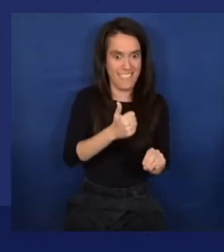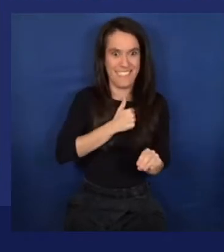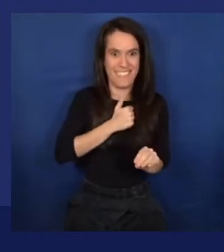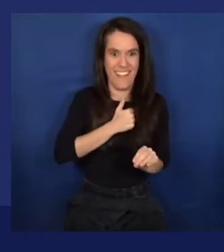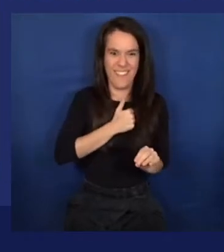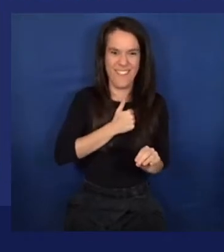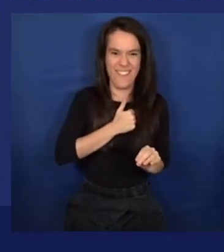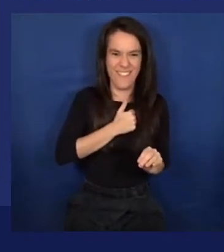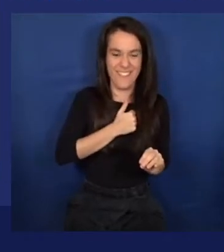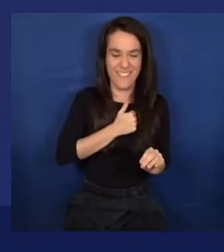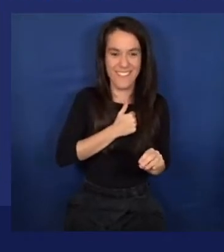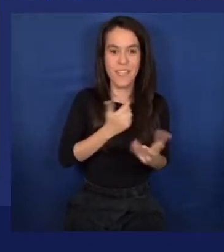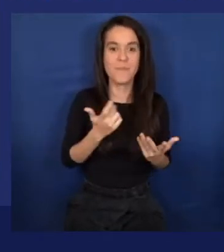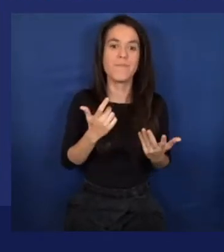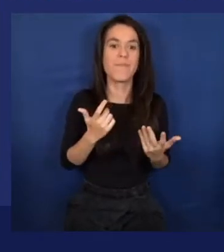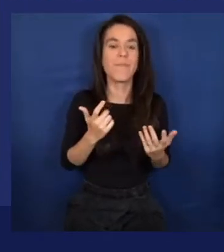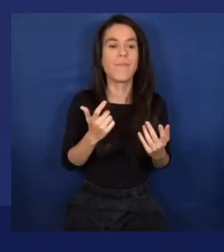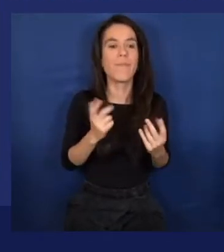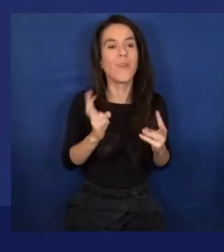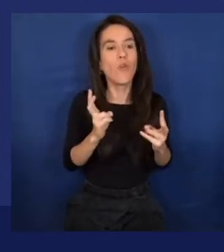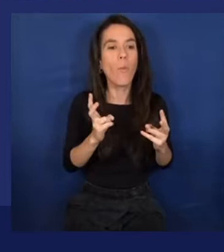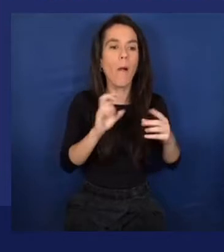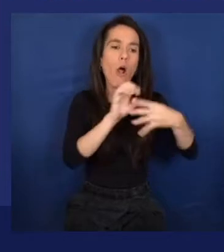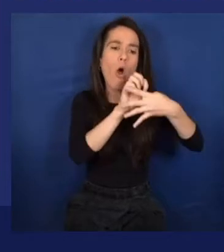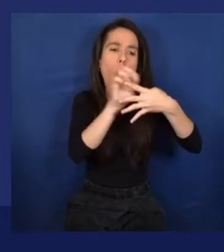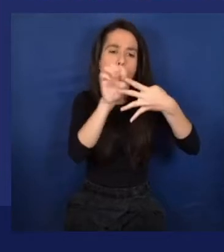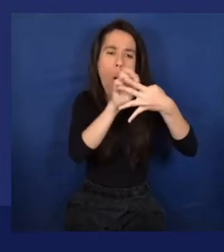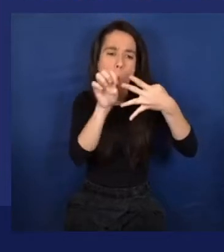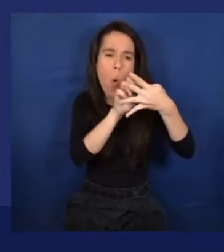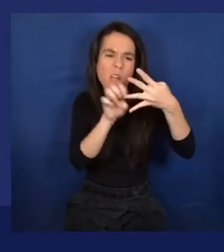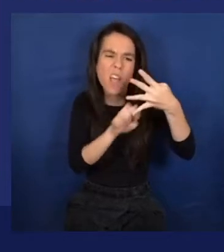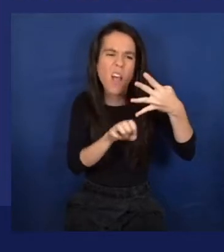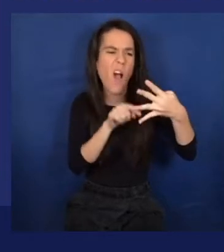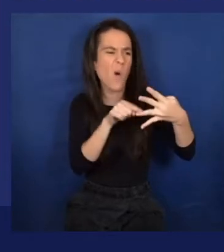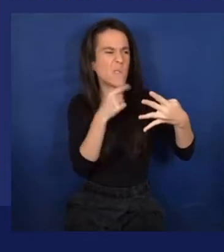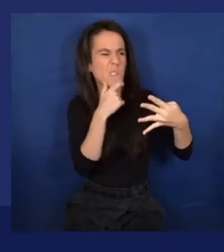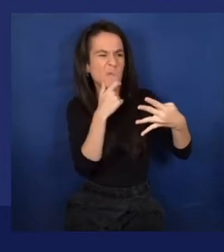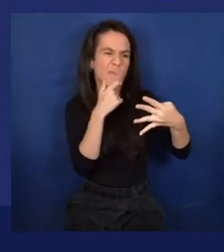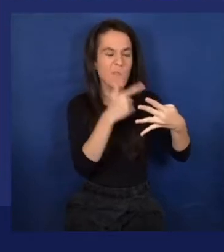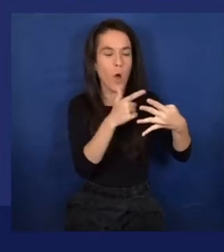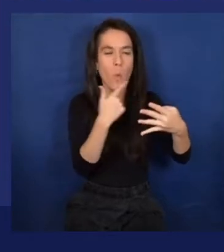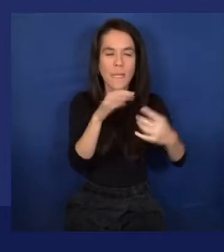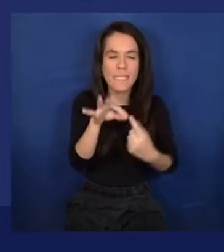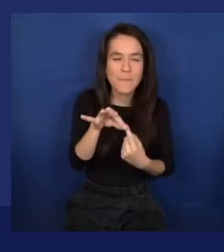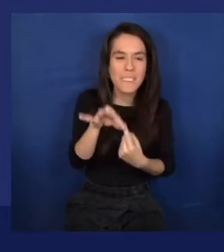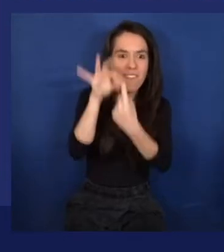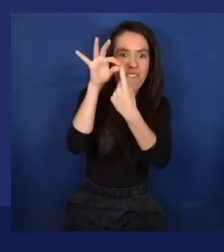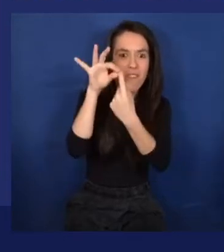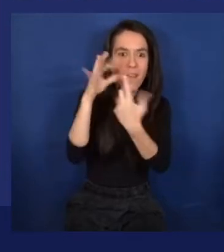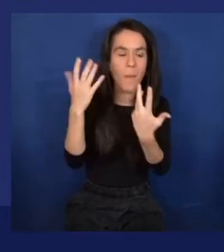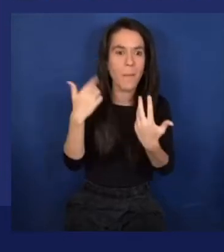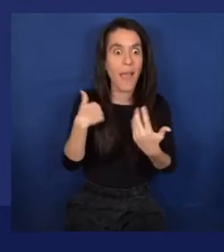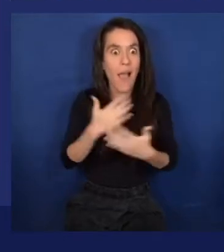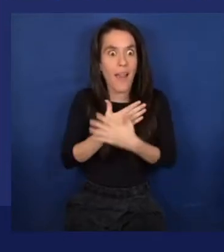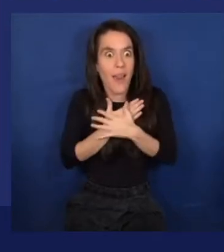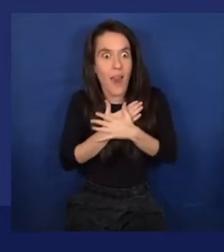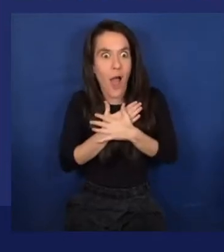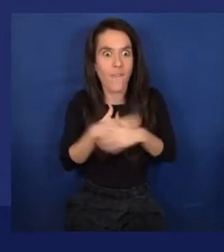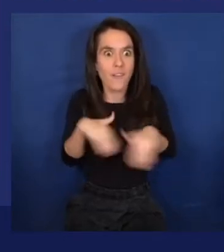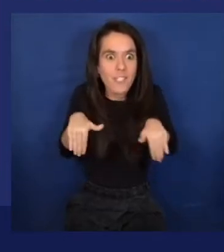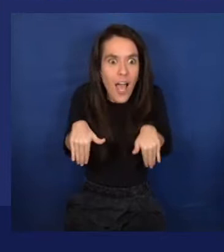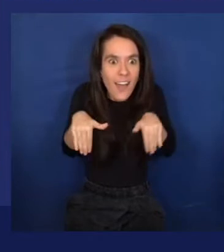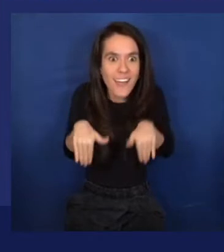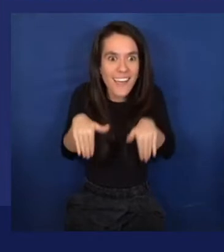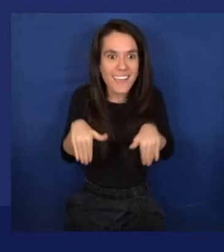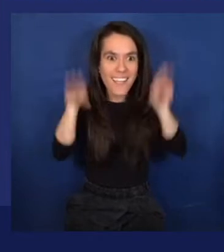standard cognitive services are not enough for you or you want something really specifically like, for example, I love dogs. Some people that know me maybe know the